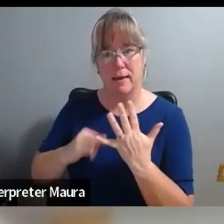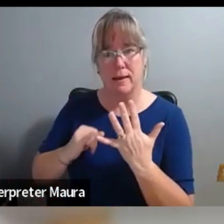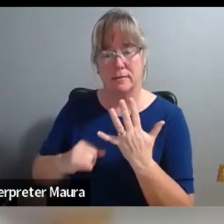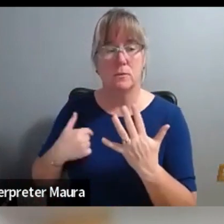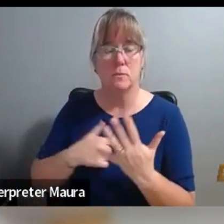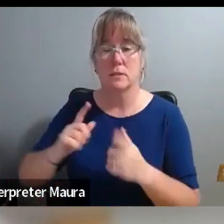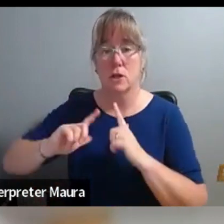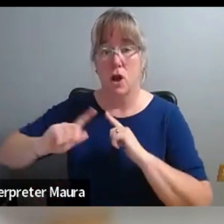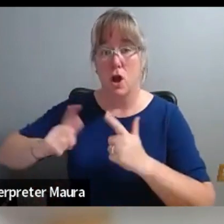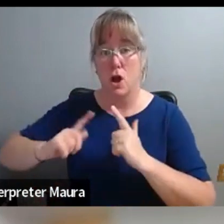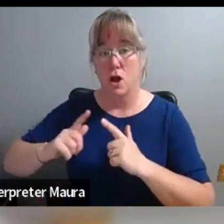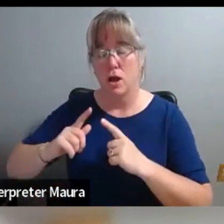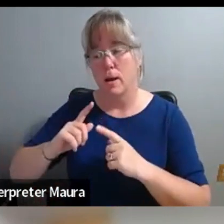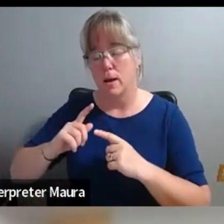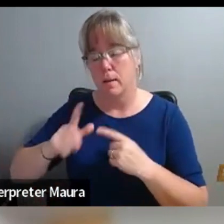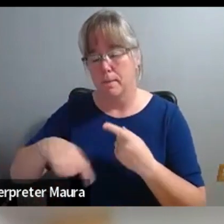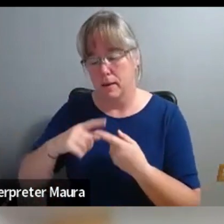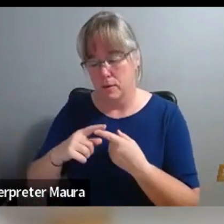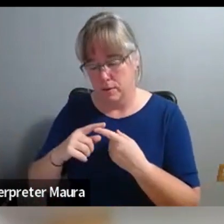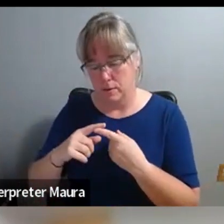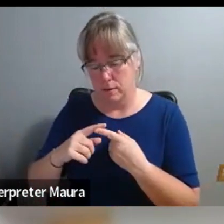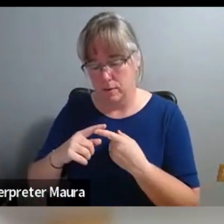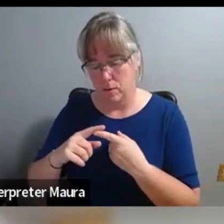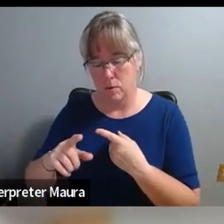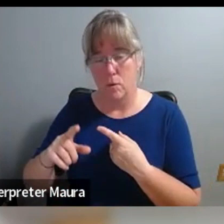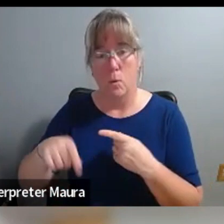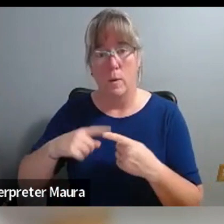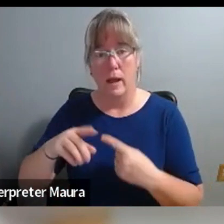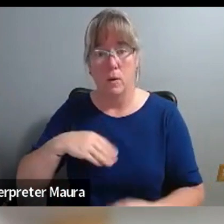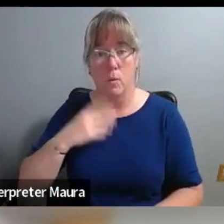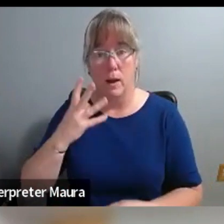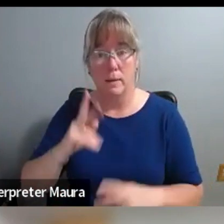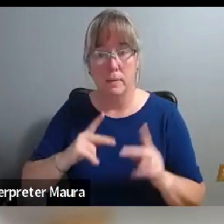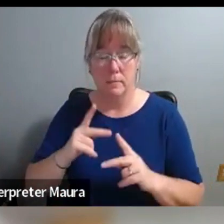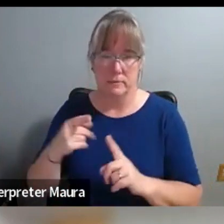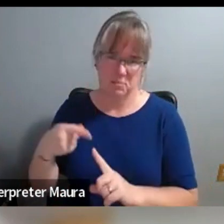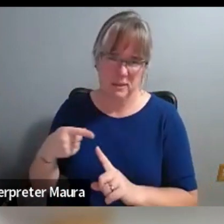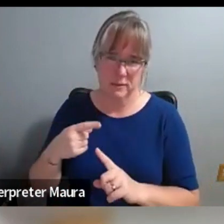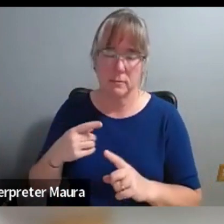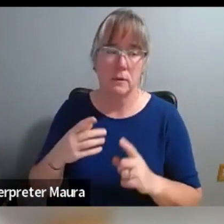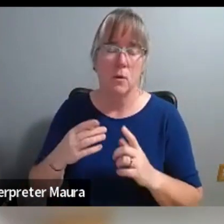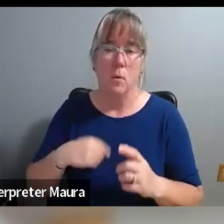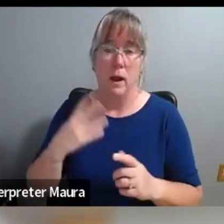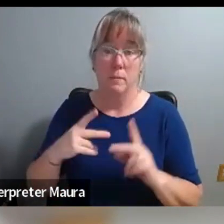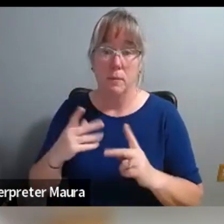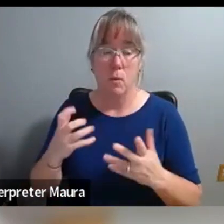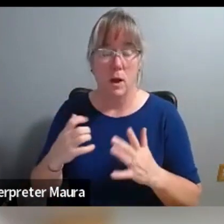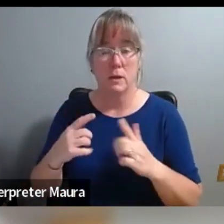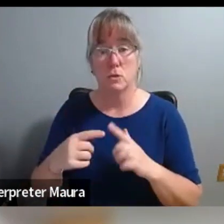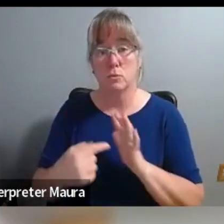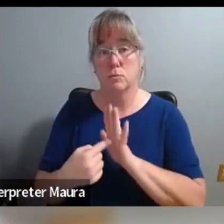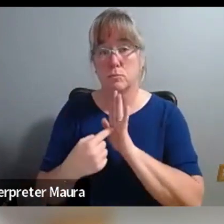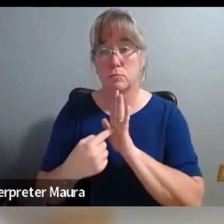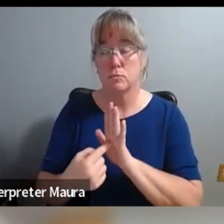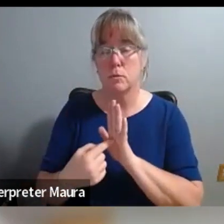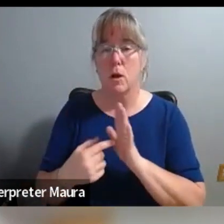talk about, um, when, um, white people, um, in particular want to present themselves